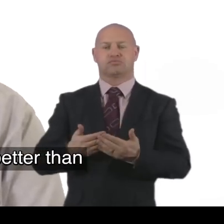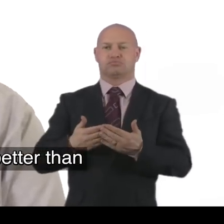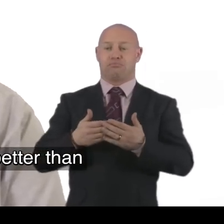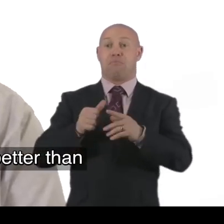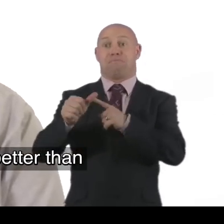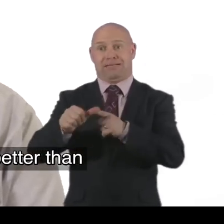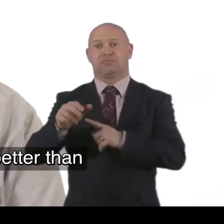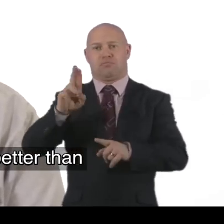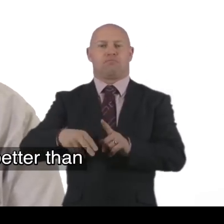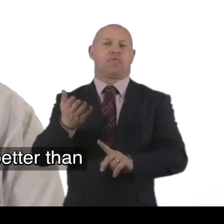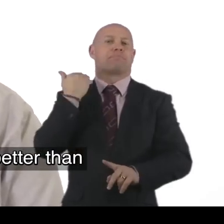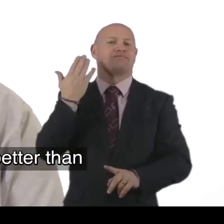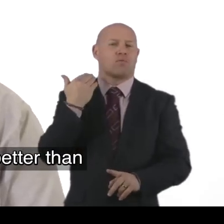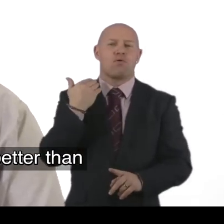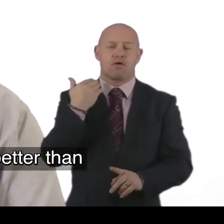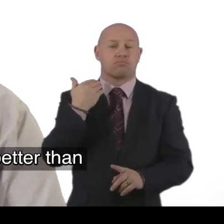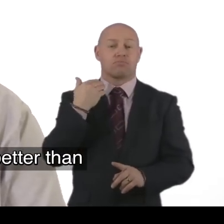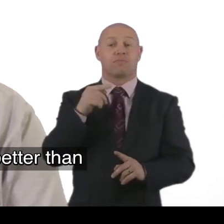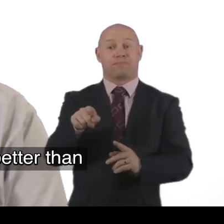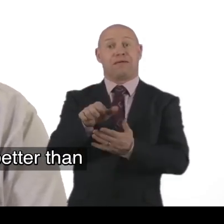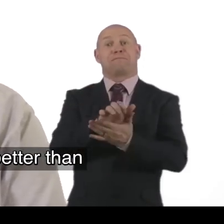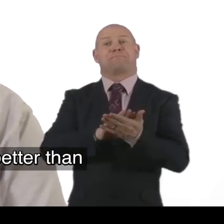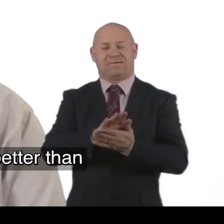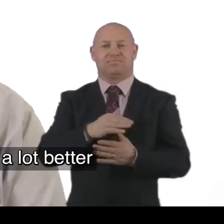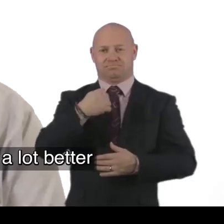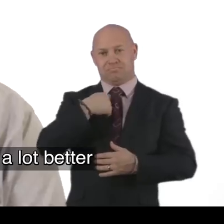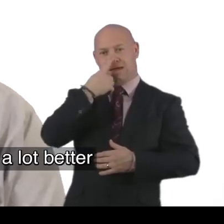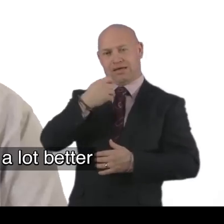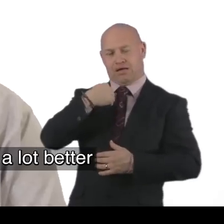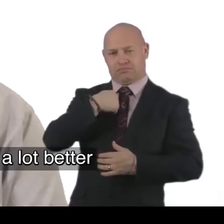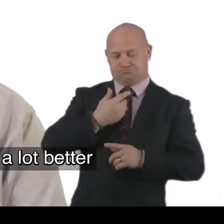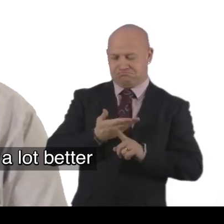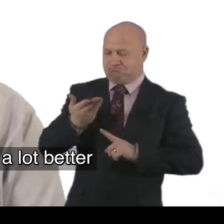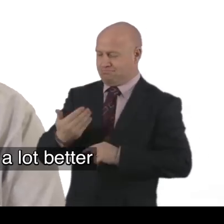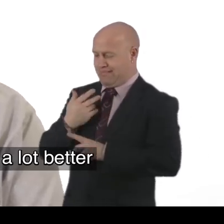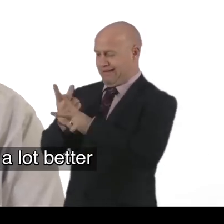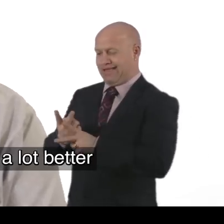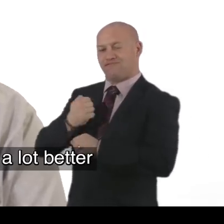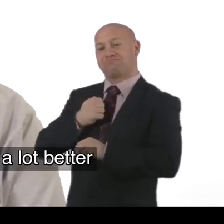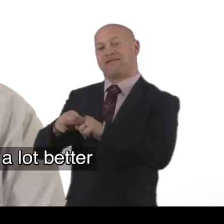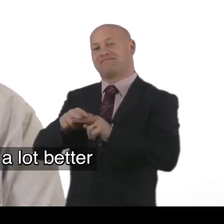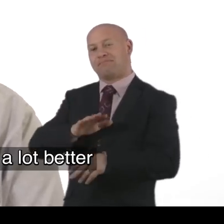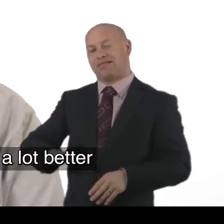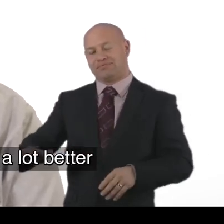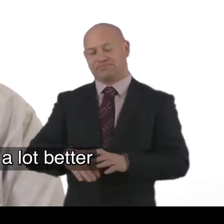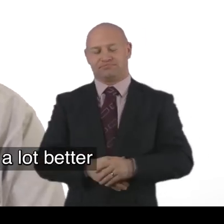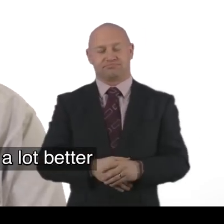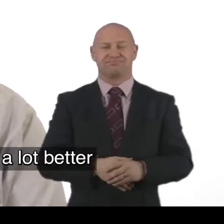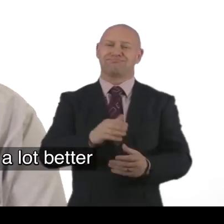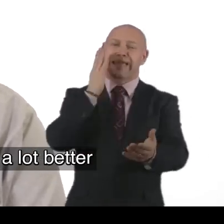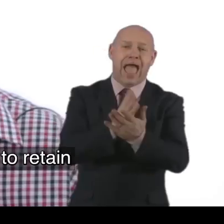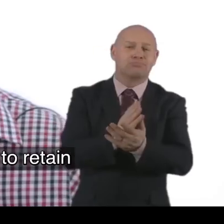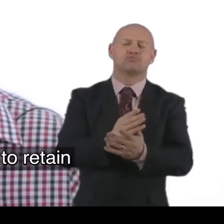Cared for. An awful lot better. Than they were. Previously. And that means. I'm able to care for my family. lot better as well.